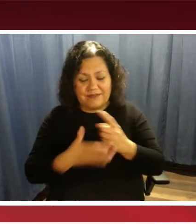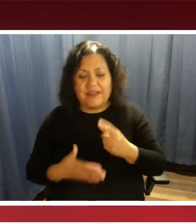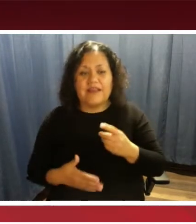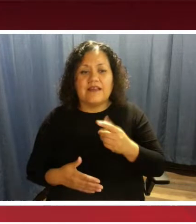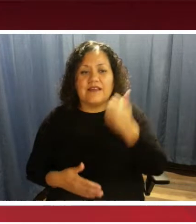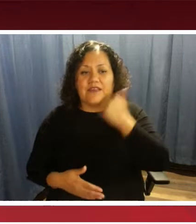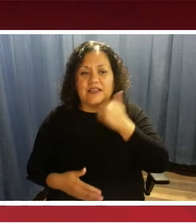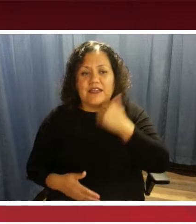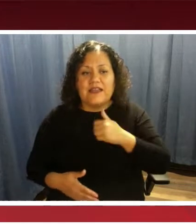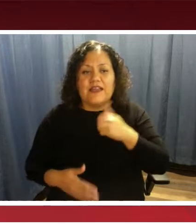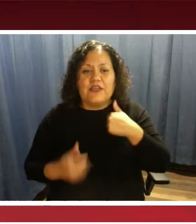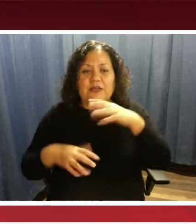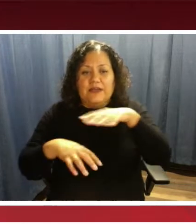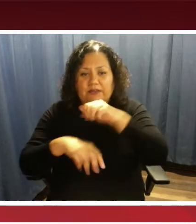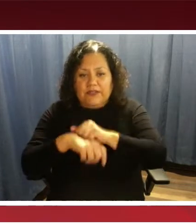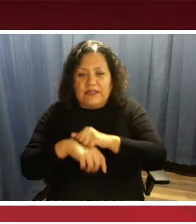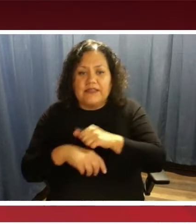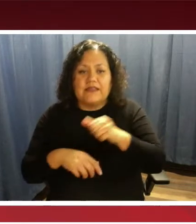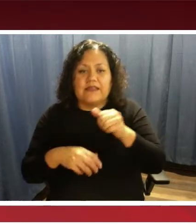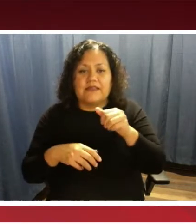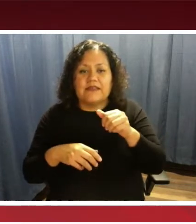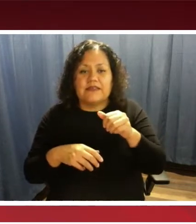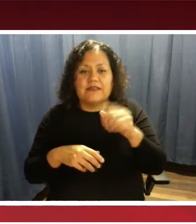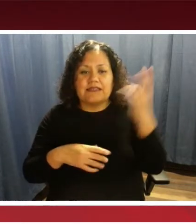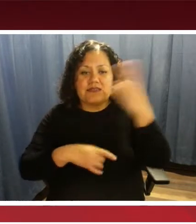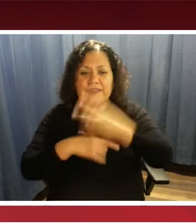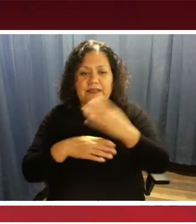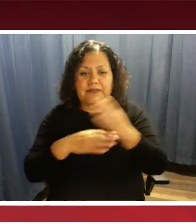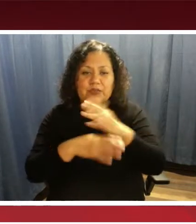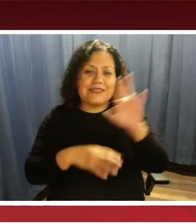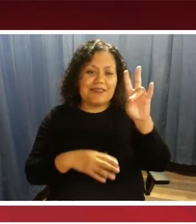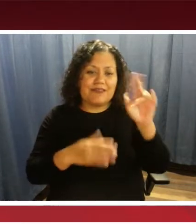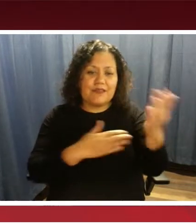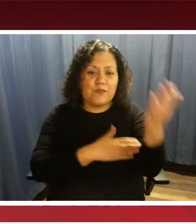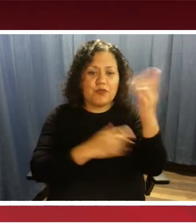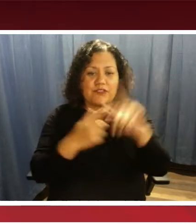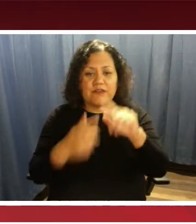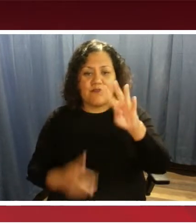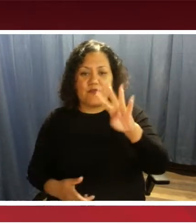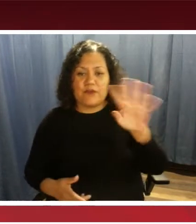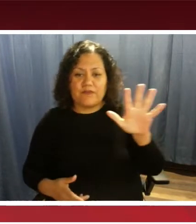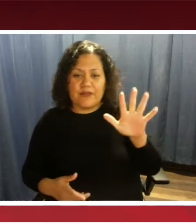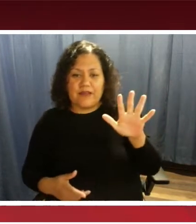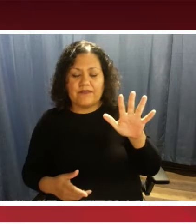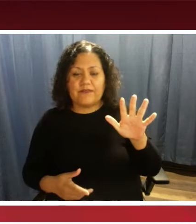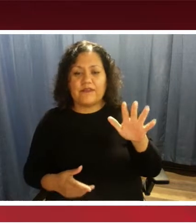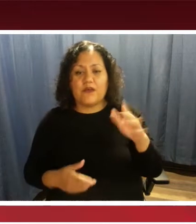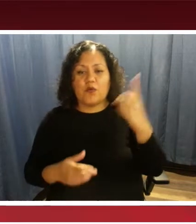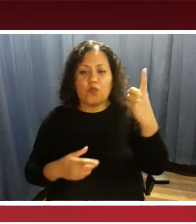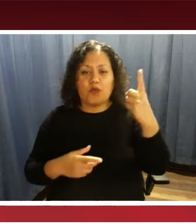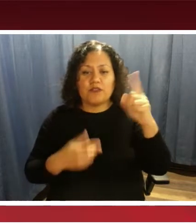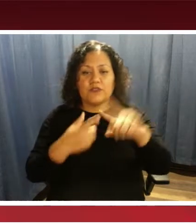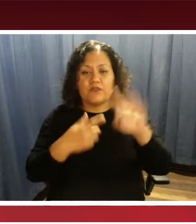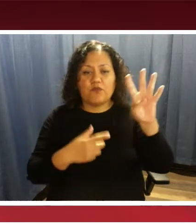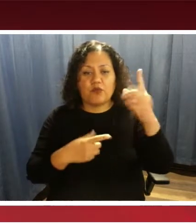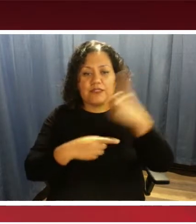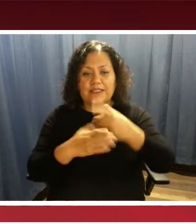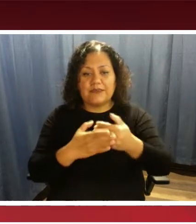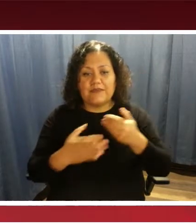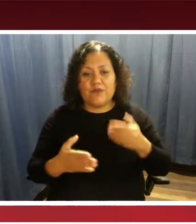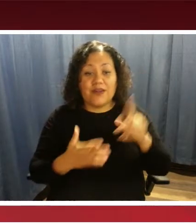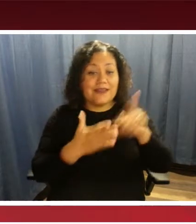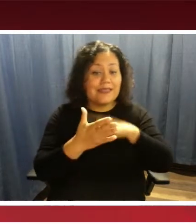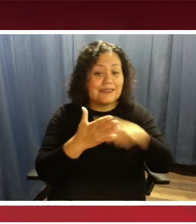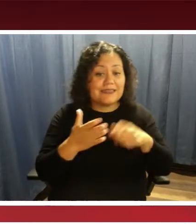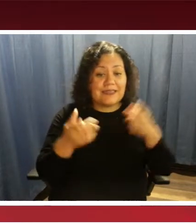7 days a week between 7 a.m. to 4.45 p.m. from 1 to 4 days in advance. Cancellations can be